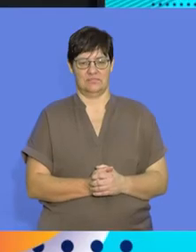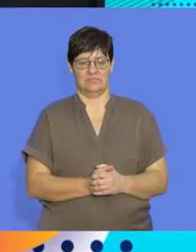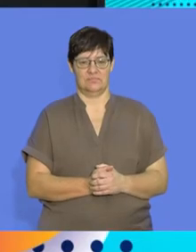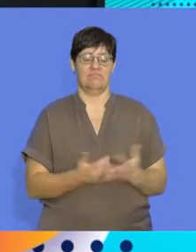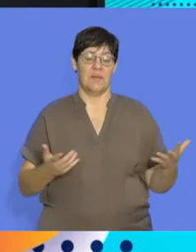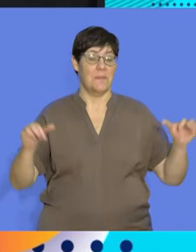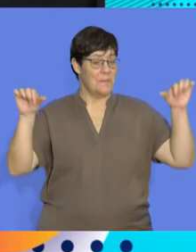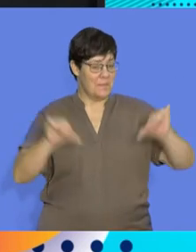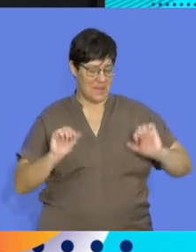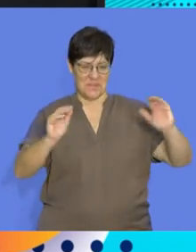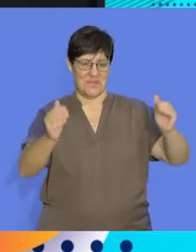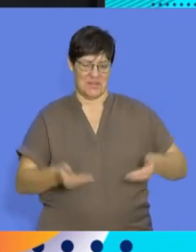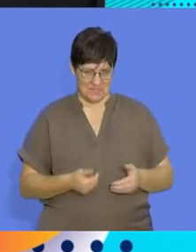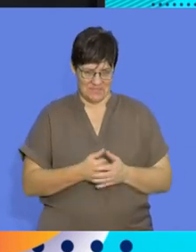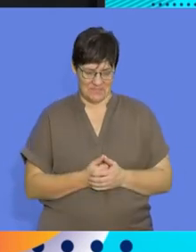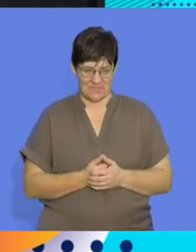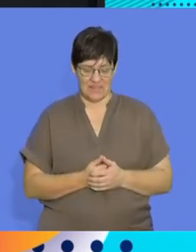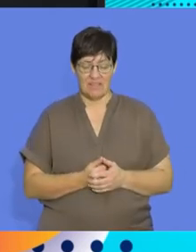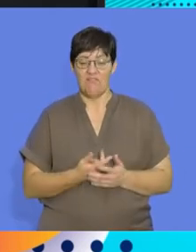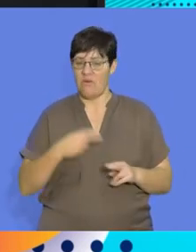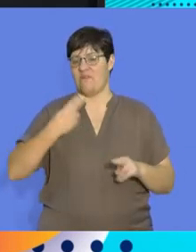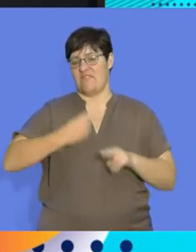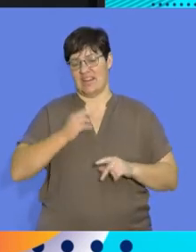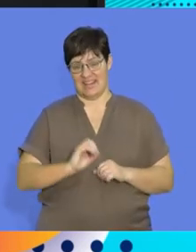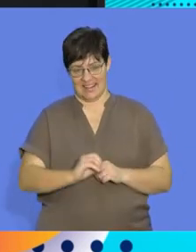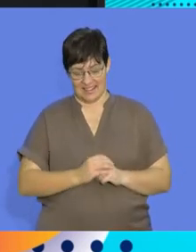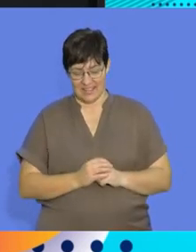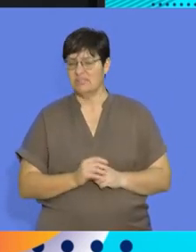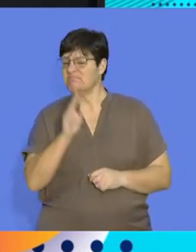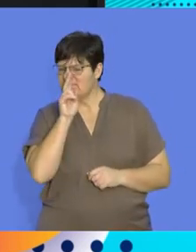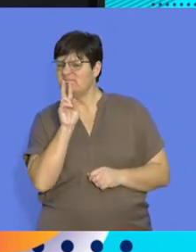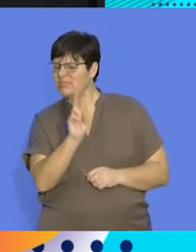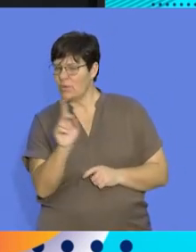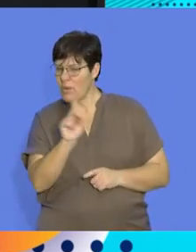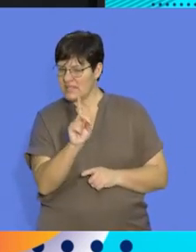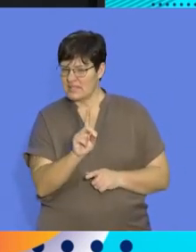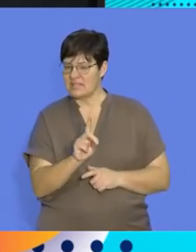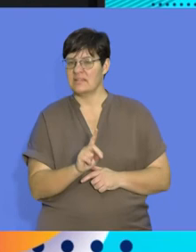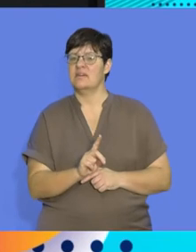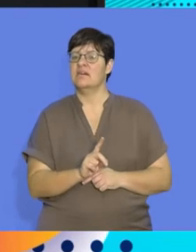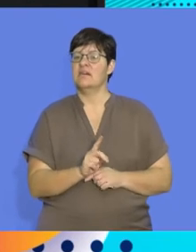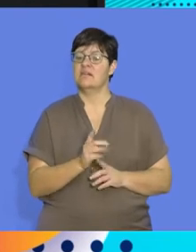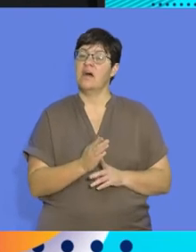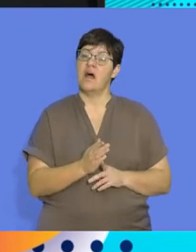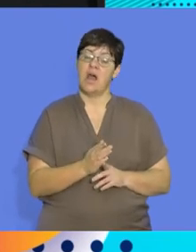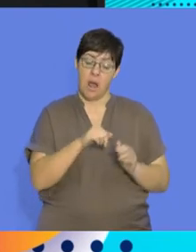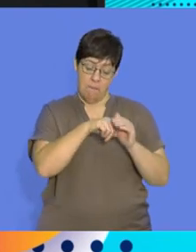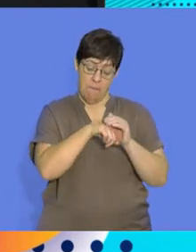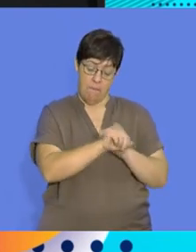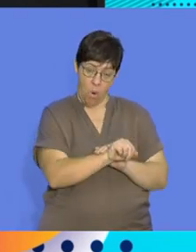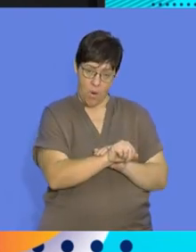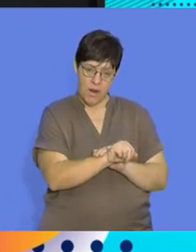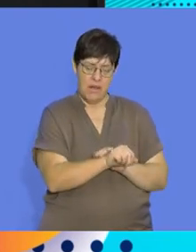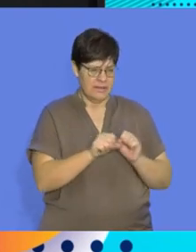Welcome back life science learners to our final segment. In this segment, we're going to look at the development of precocial and altricial